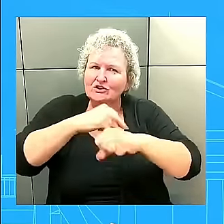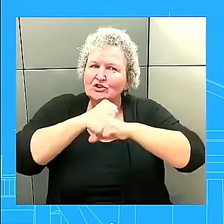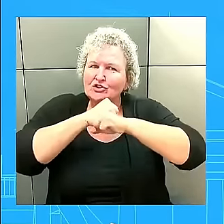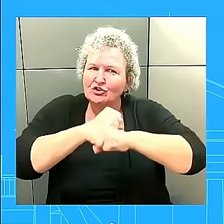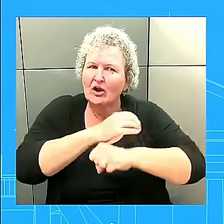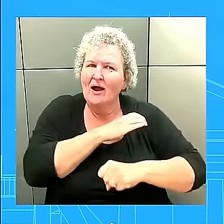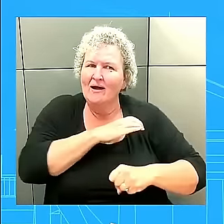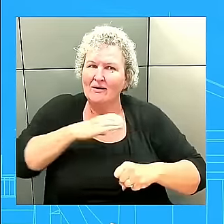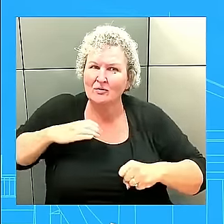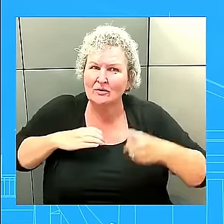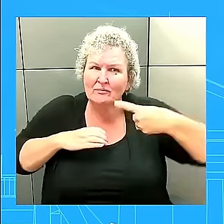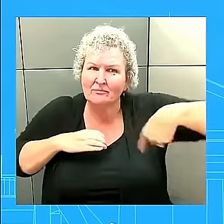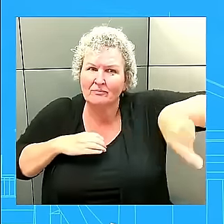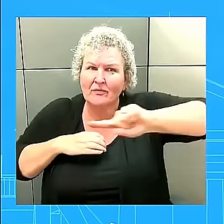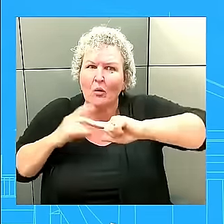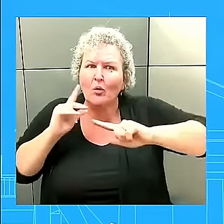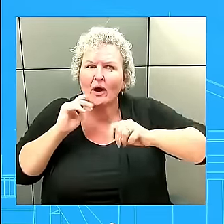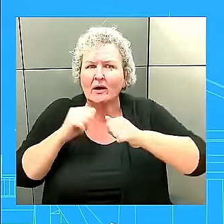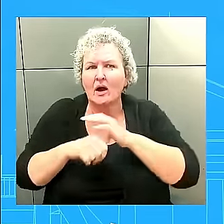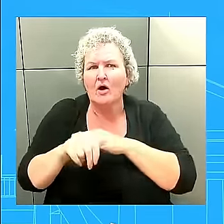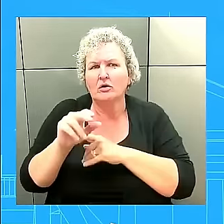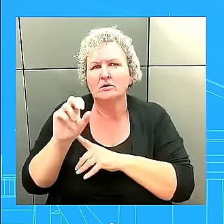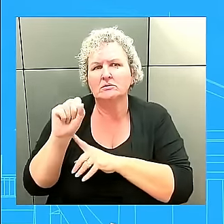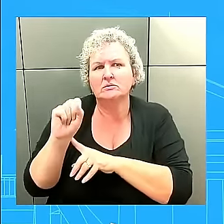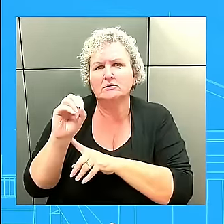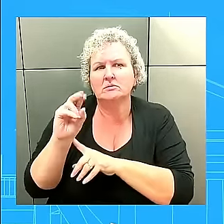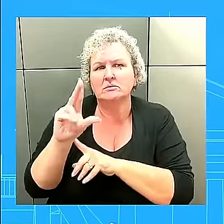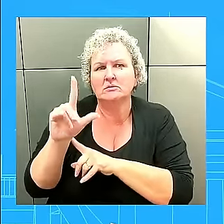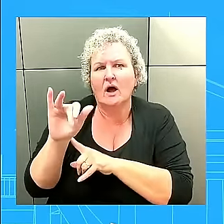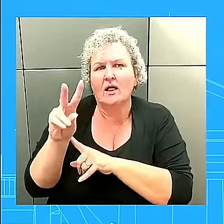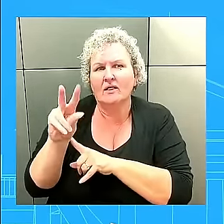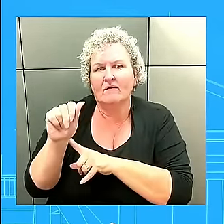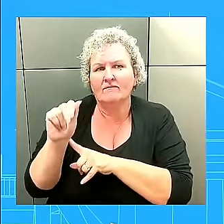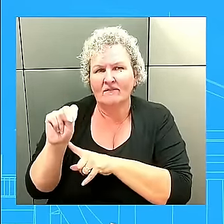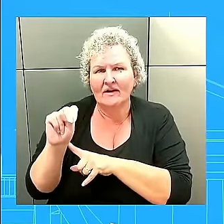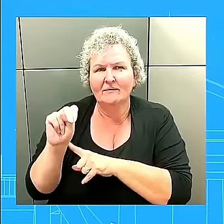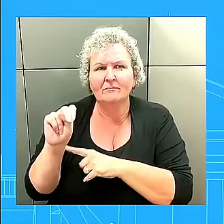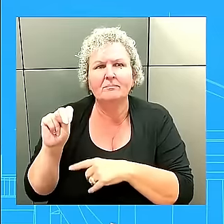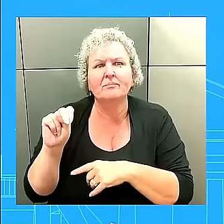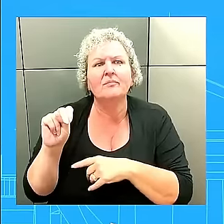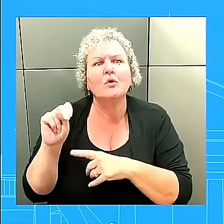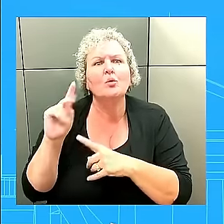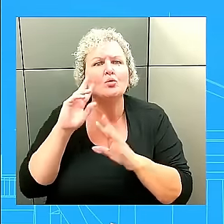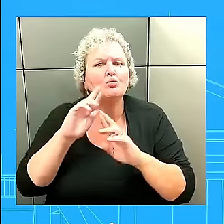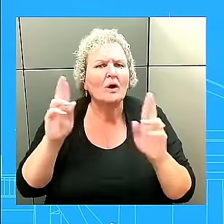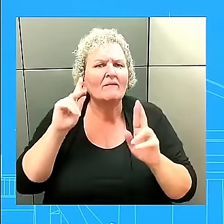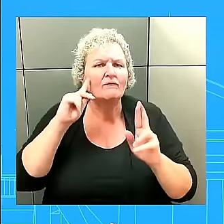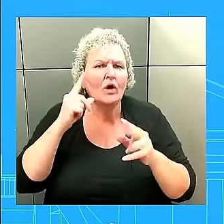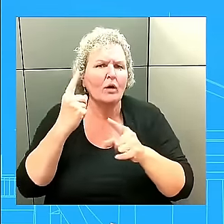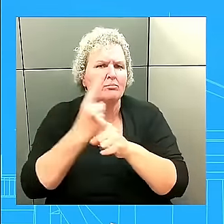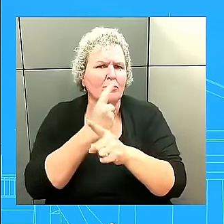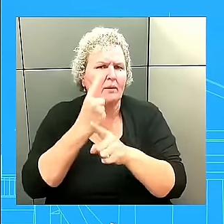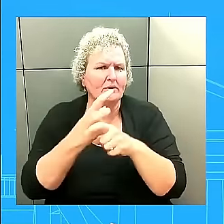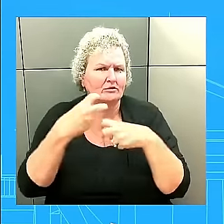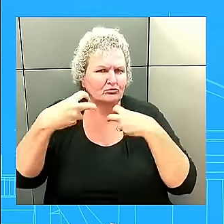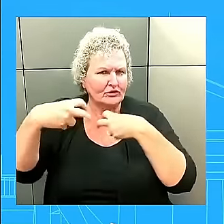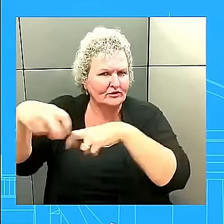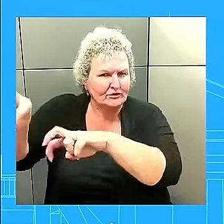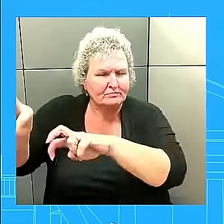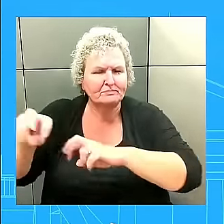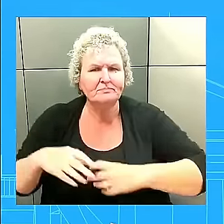is and will make sure we're ready for proper transition handover. And there are intelligence officials who have warned that